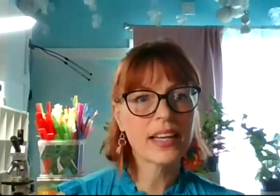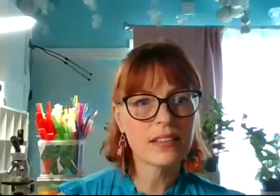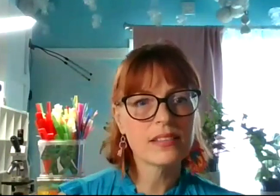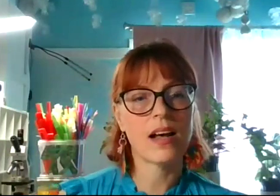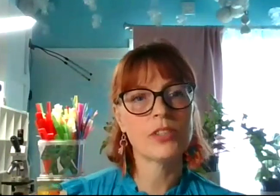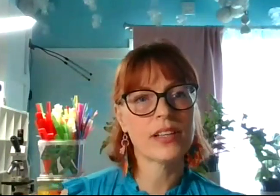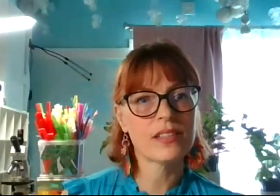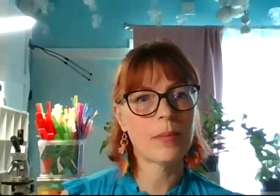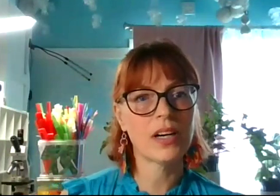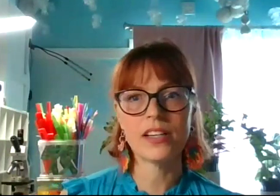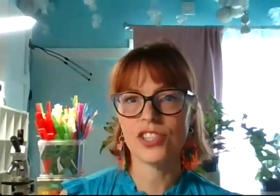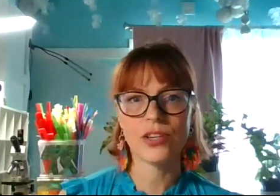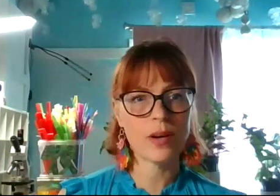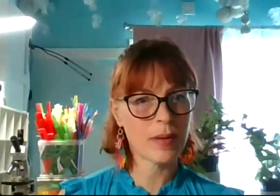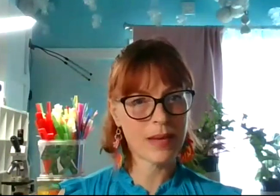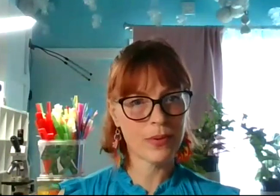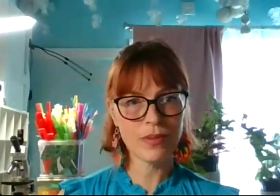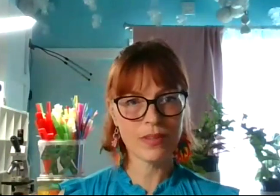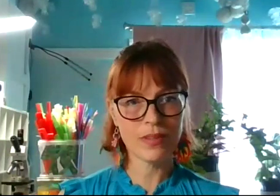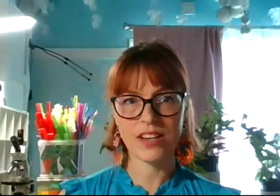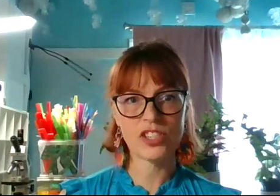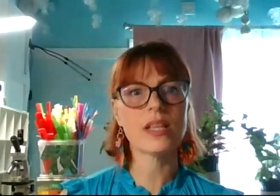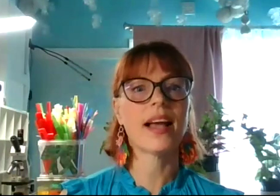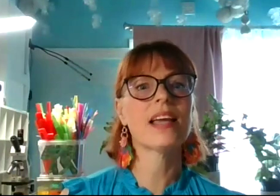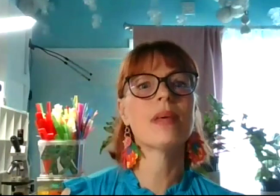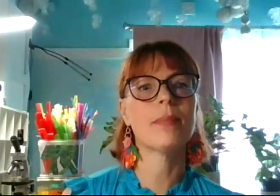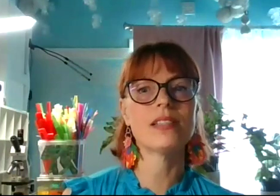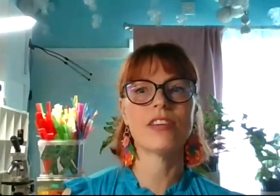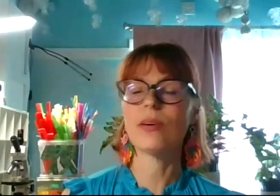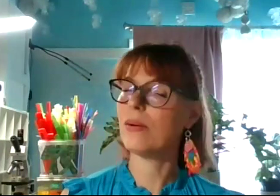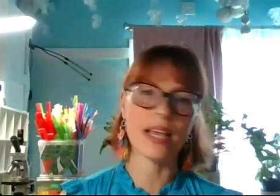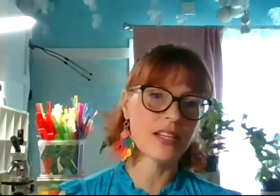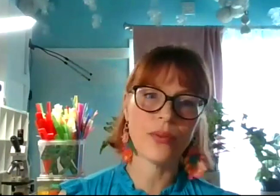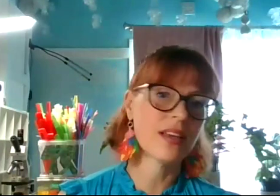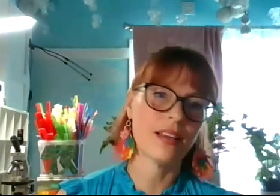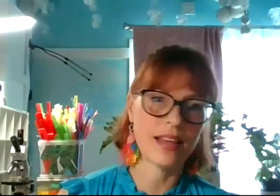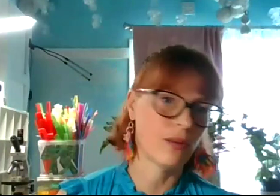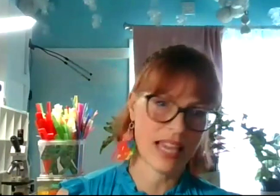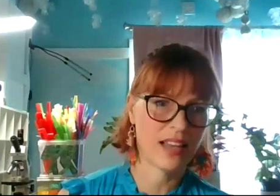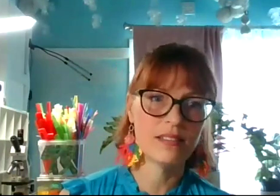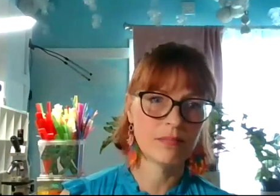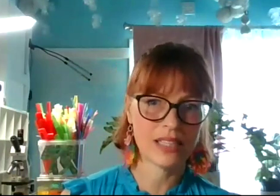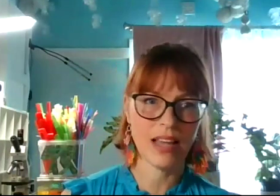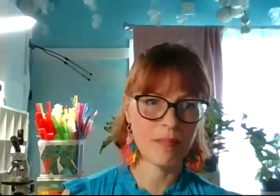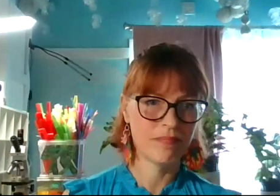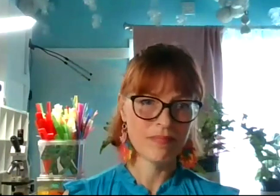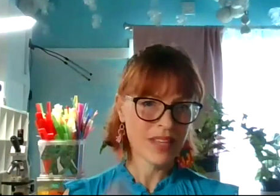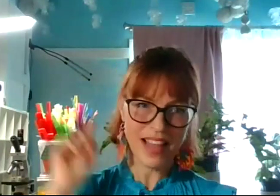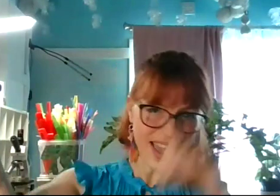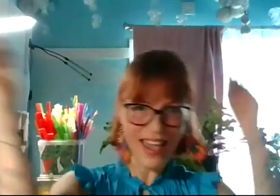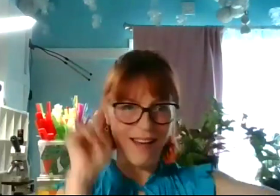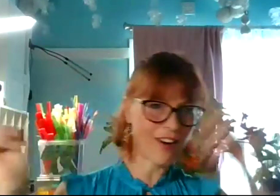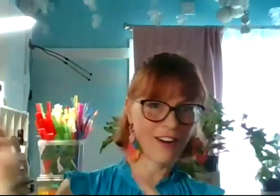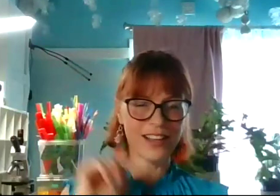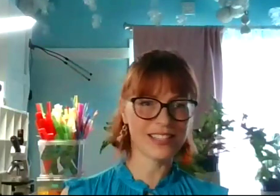farmer's market, um, during the summer and she showed up at my booth and she was like, I can be the boss of you. And I was like, I don't think that you can, because I'm